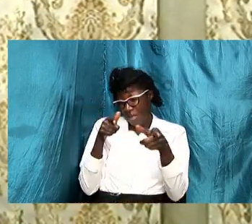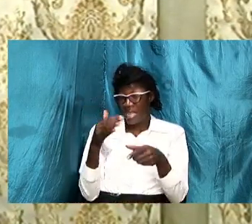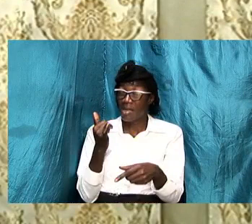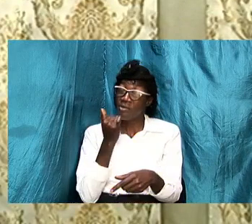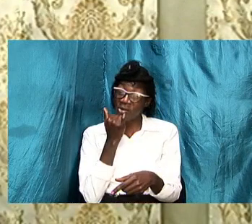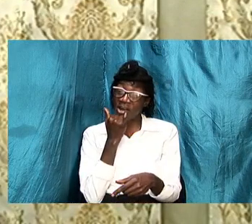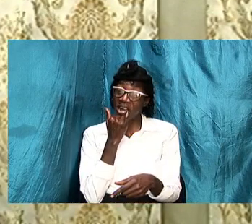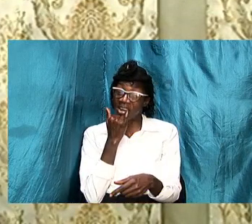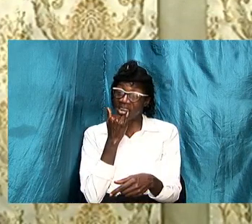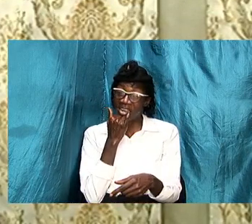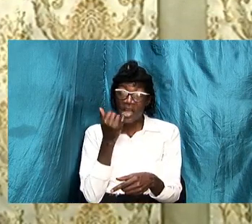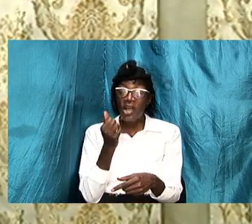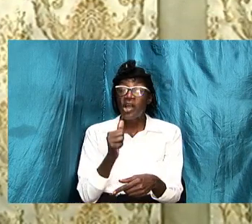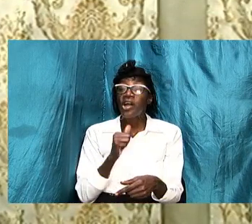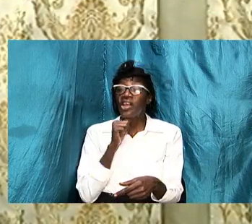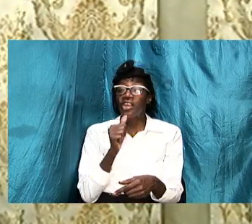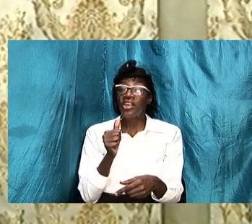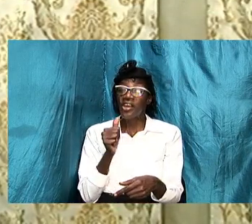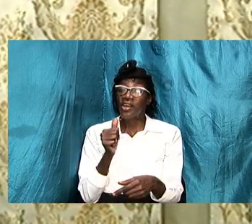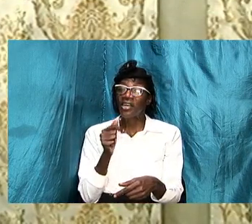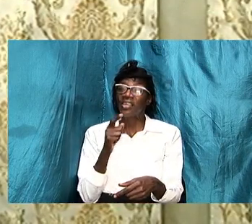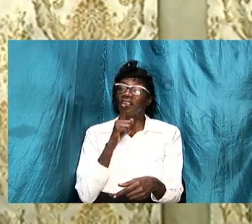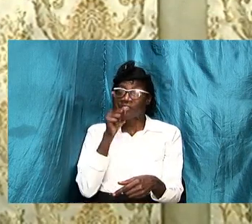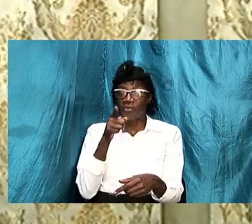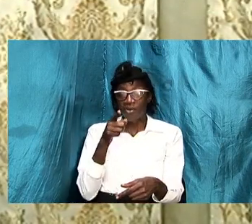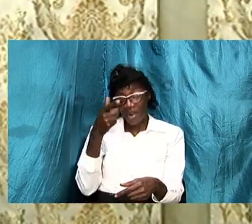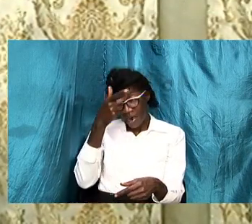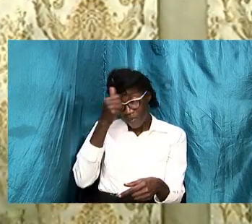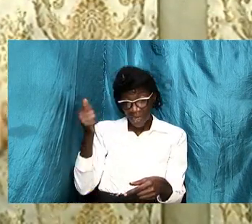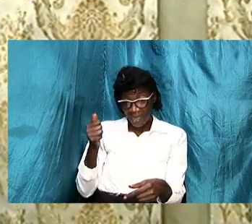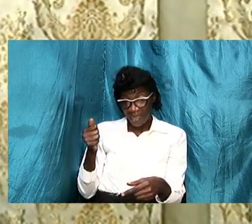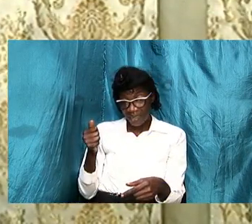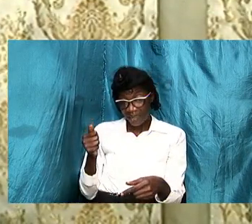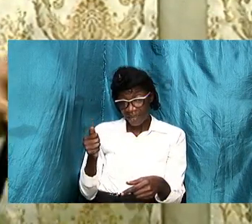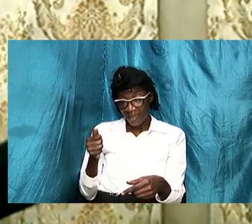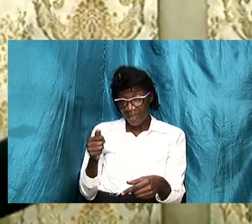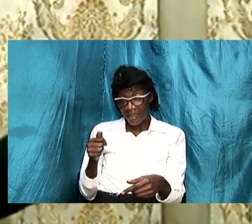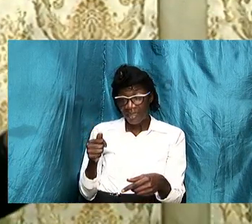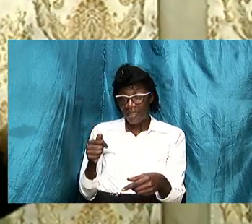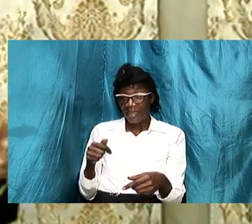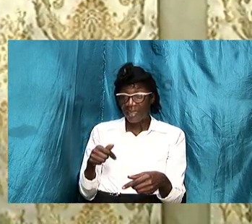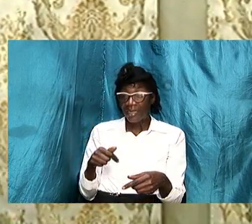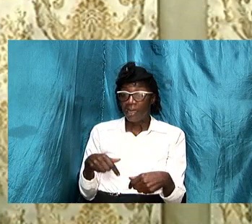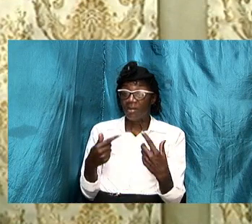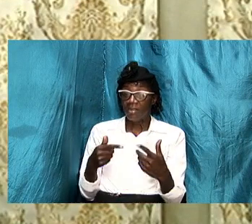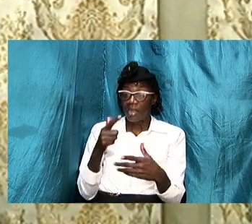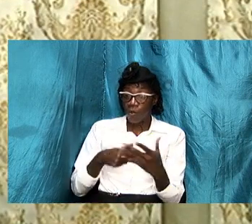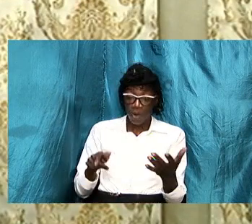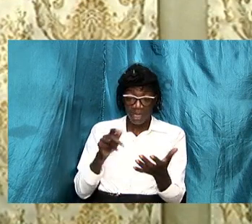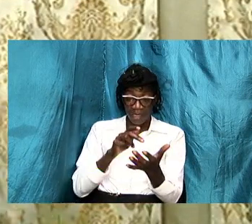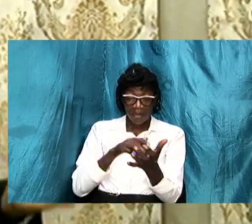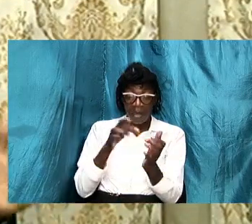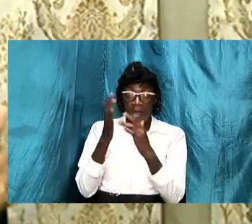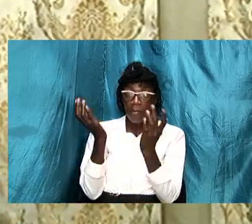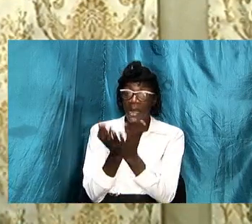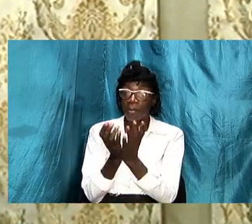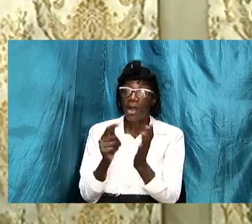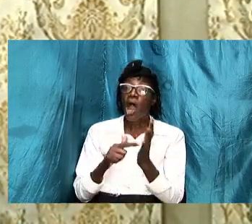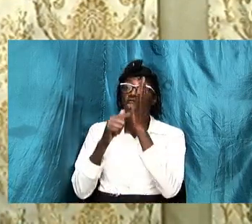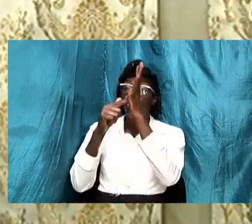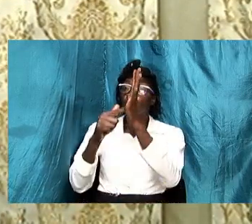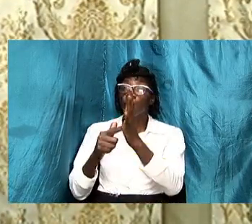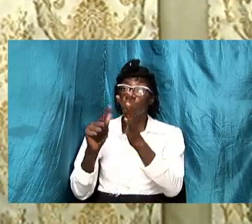i am not sure if it is because i might have established what is biblical and pointed out to men